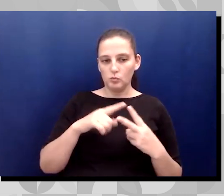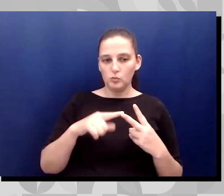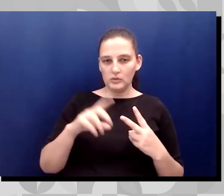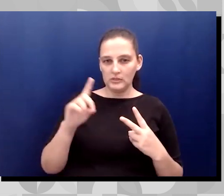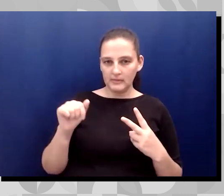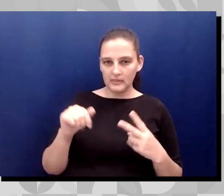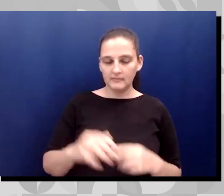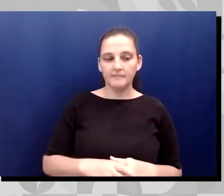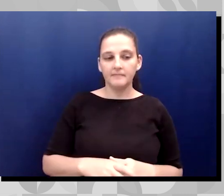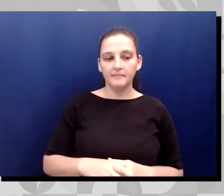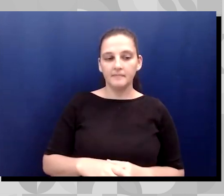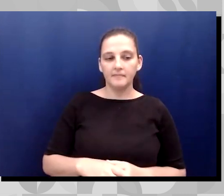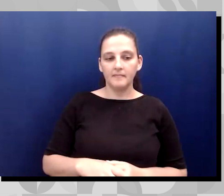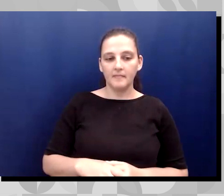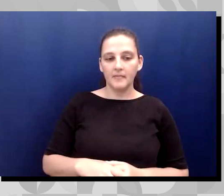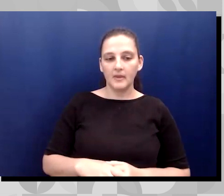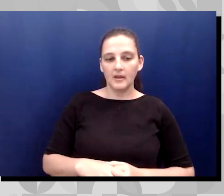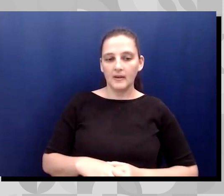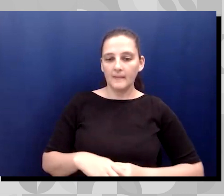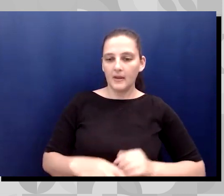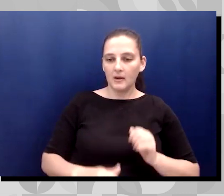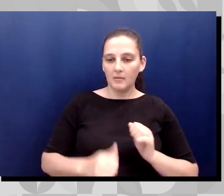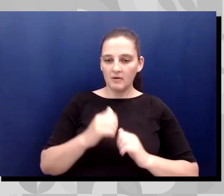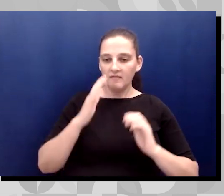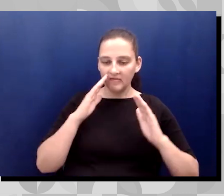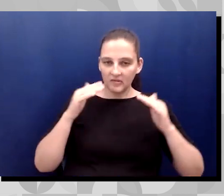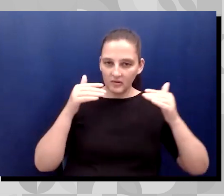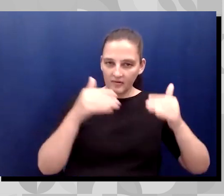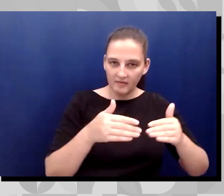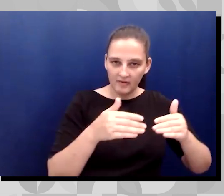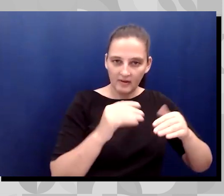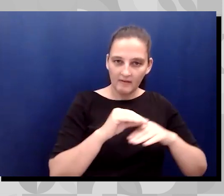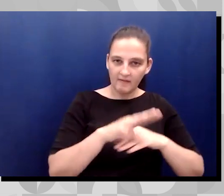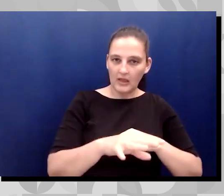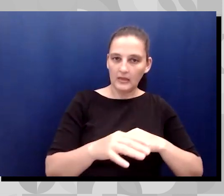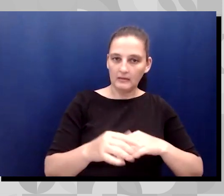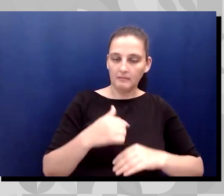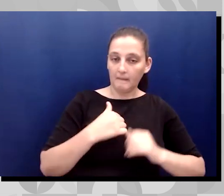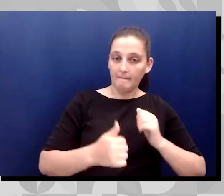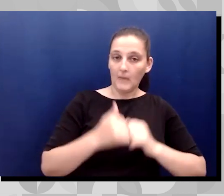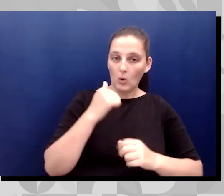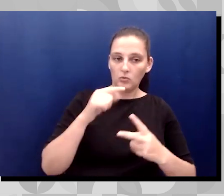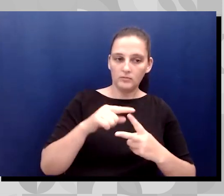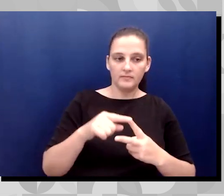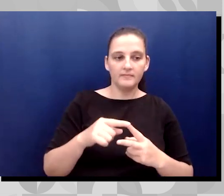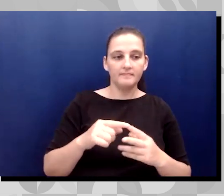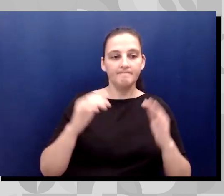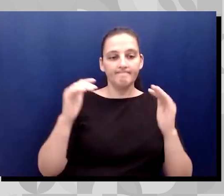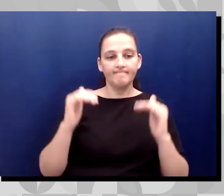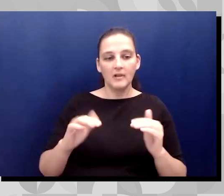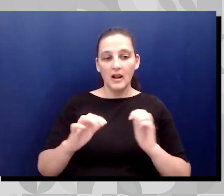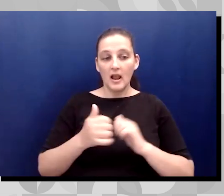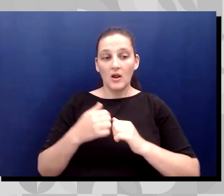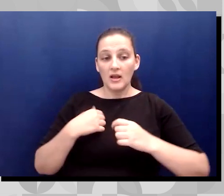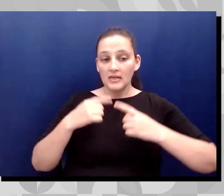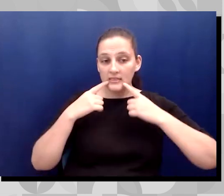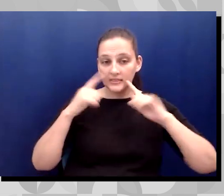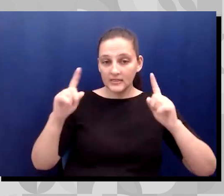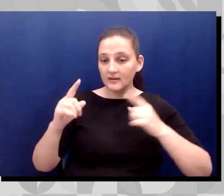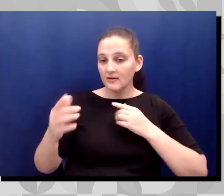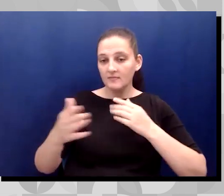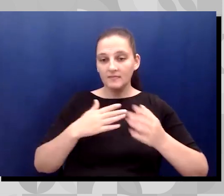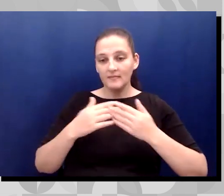on the one that affects me most. The next topic, how I succeeded despite having these learning